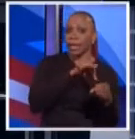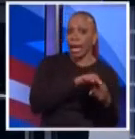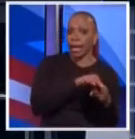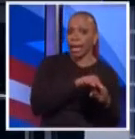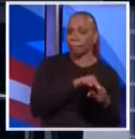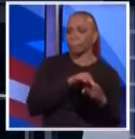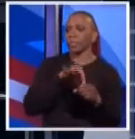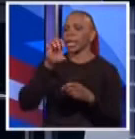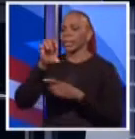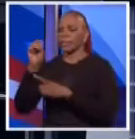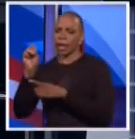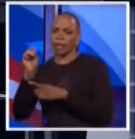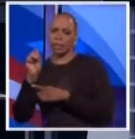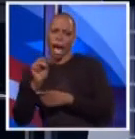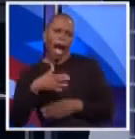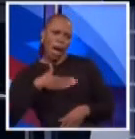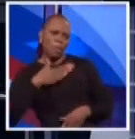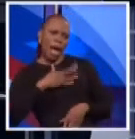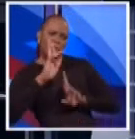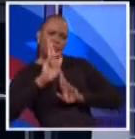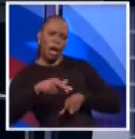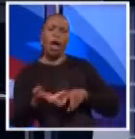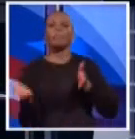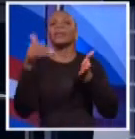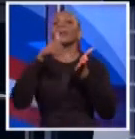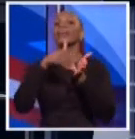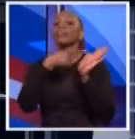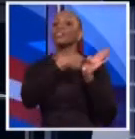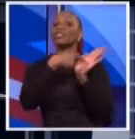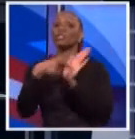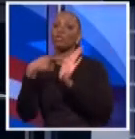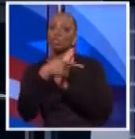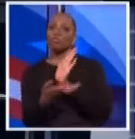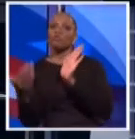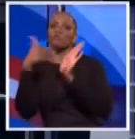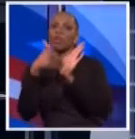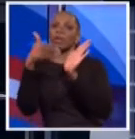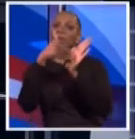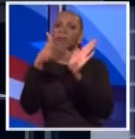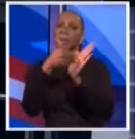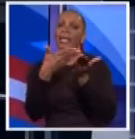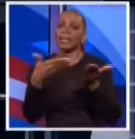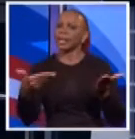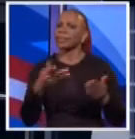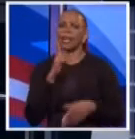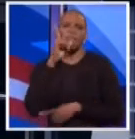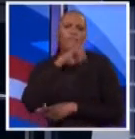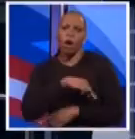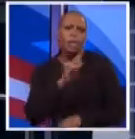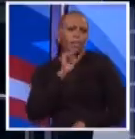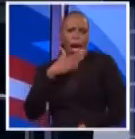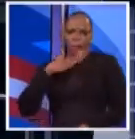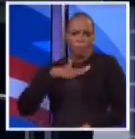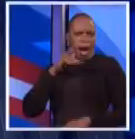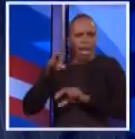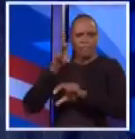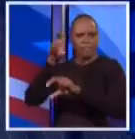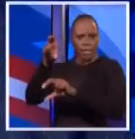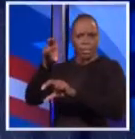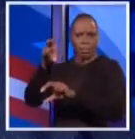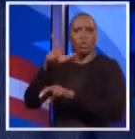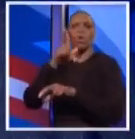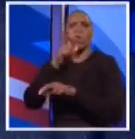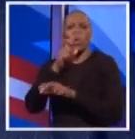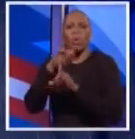Scott, actually glad you asked this question. But once again, it shows that you repeat things that are simply false. They're not my investments. They're the investments